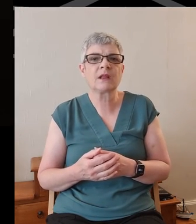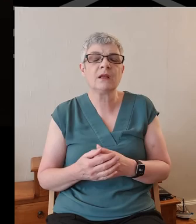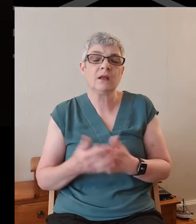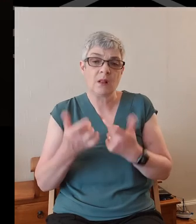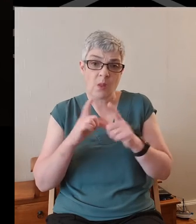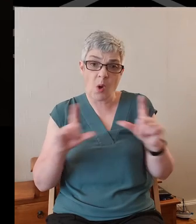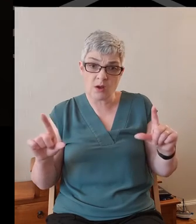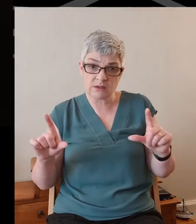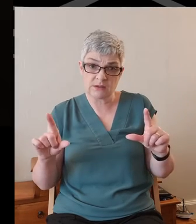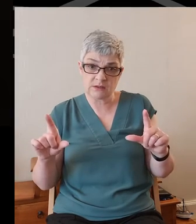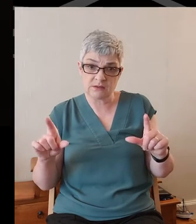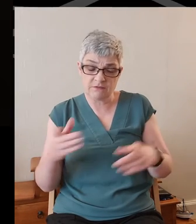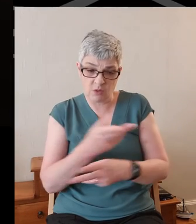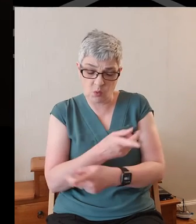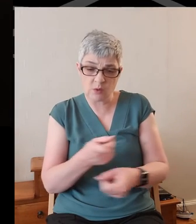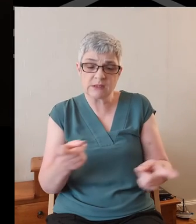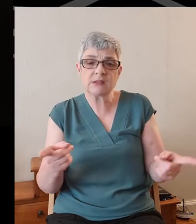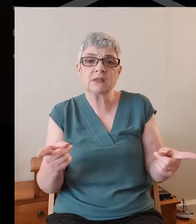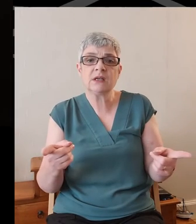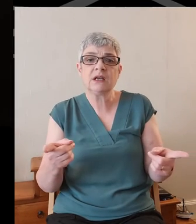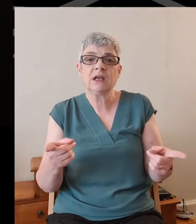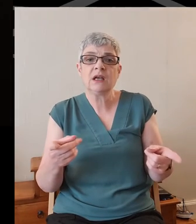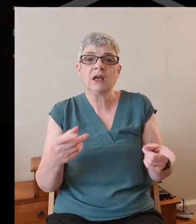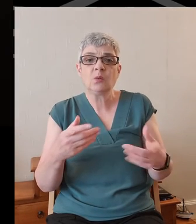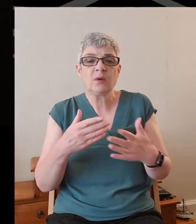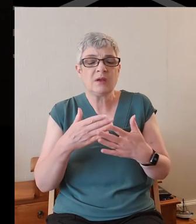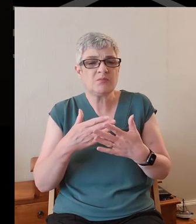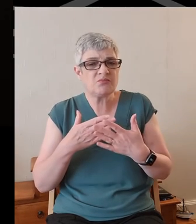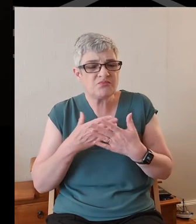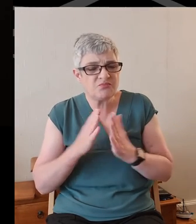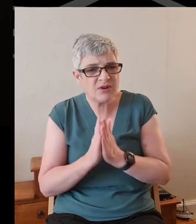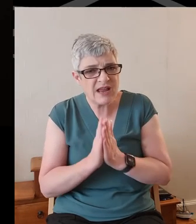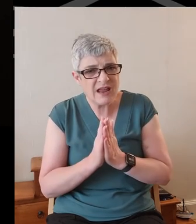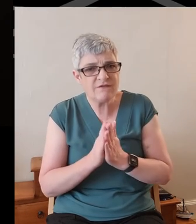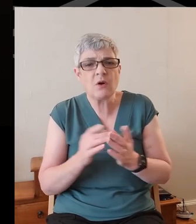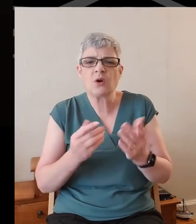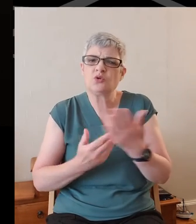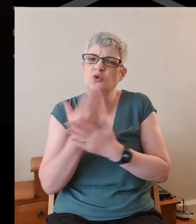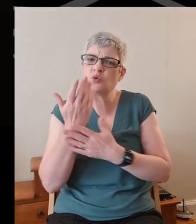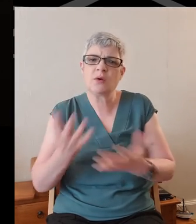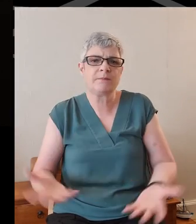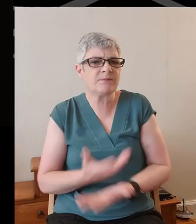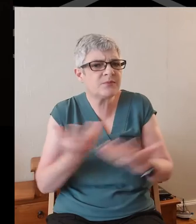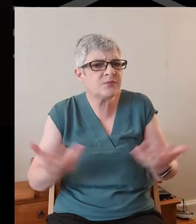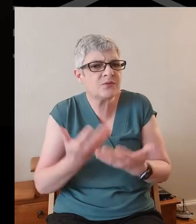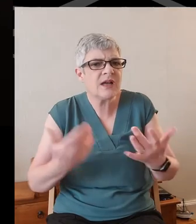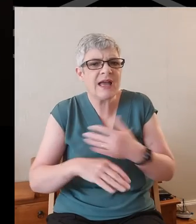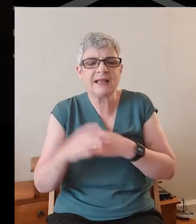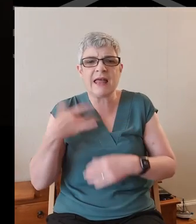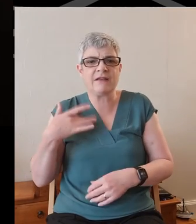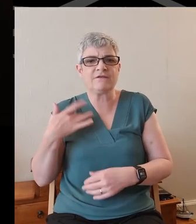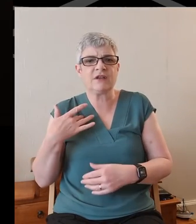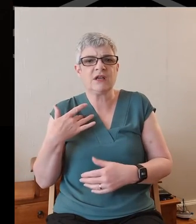Lord, for such we pray that there might be ways of a new exhilaration in life. A new anticipation and expectation